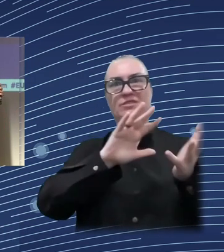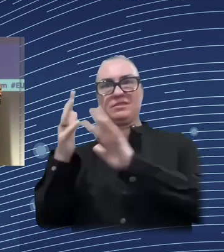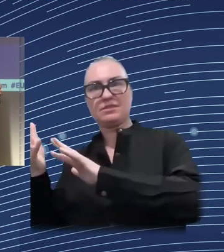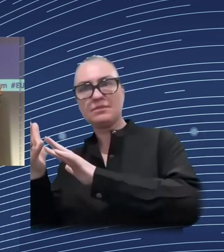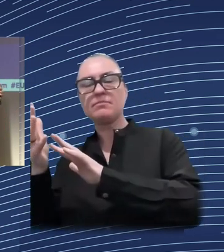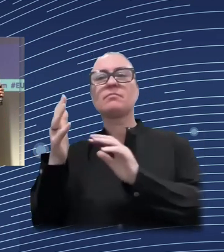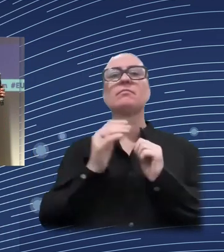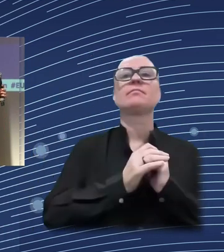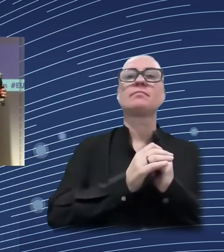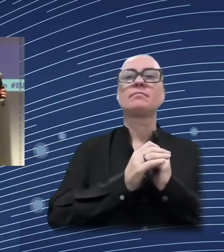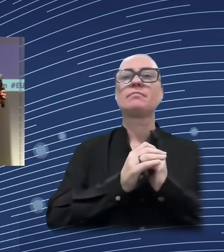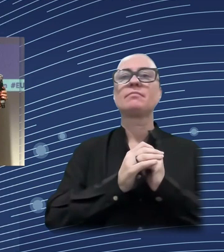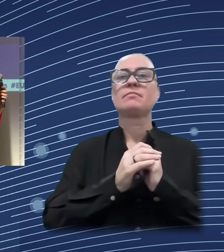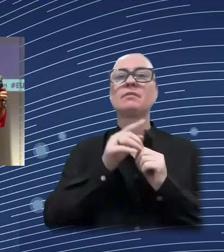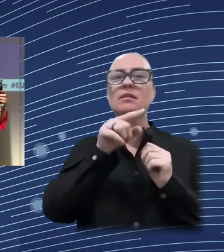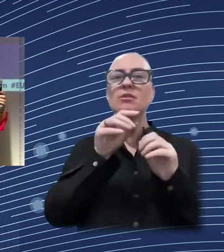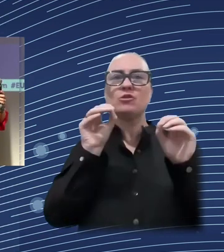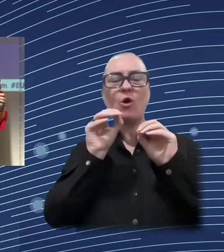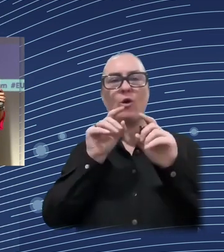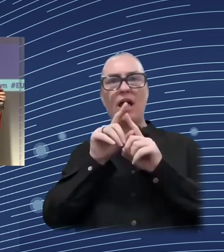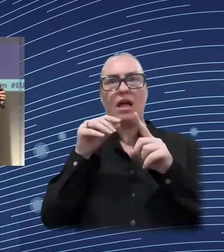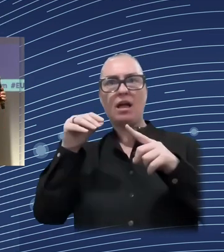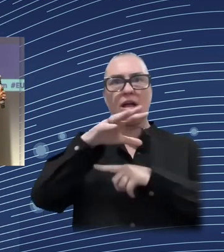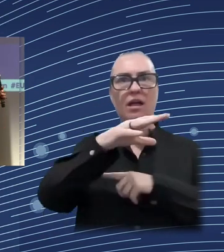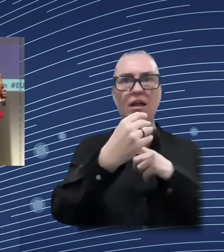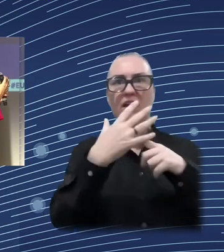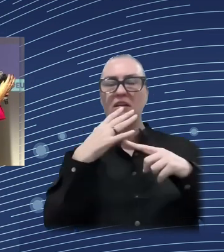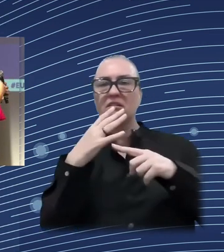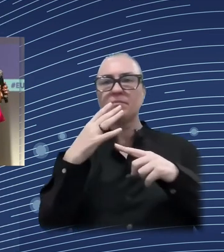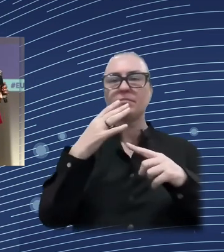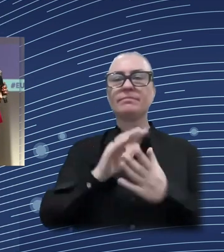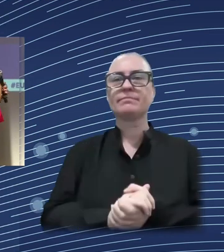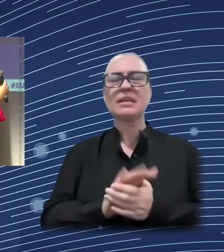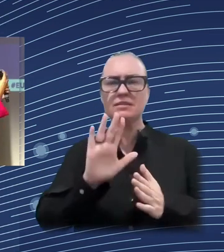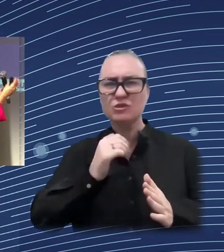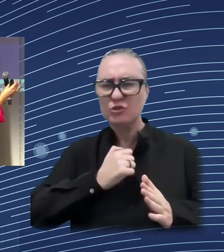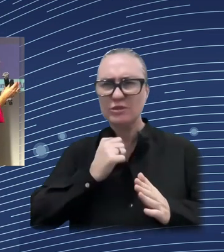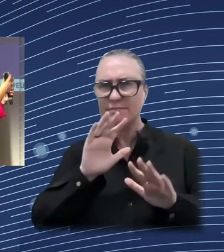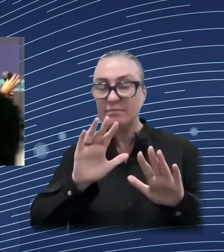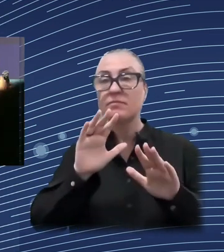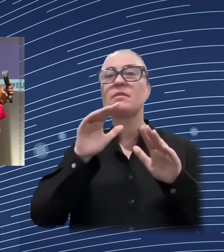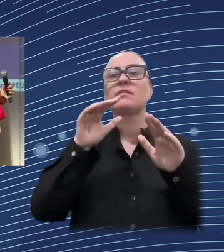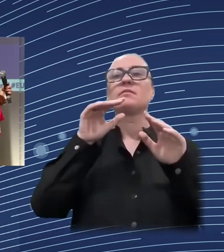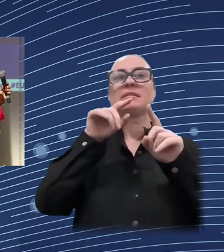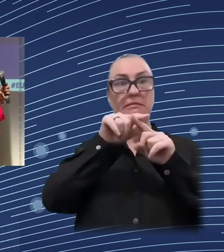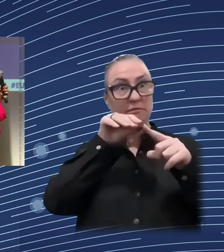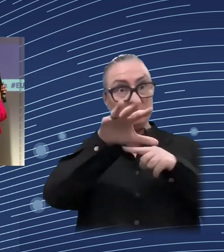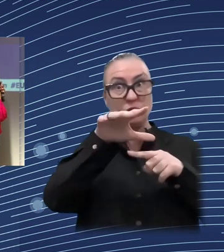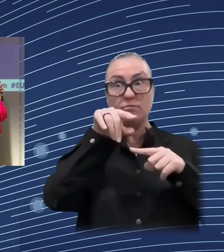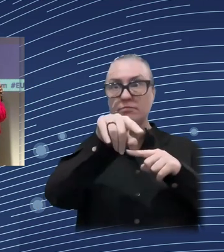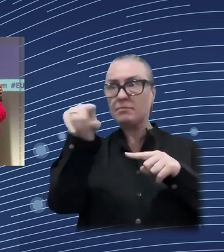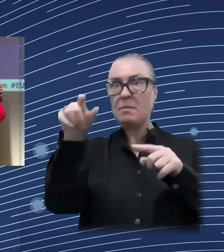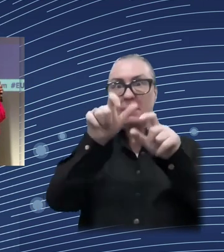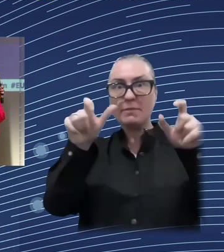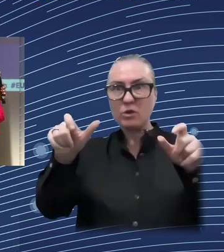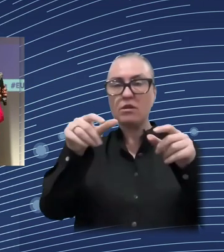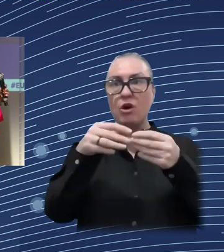sorry, losing a job. So, high probability of remaining in employment if you were already in employment in